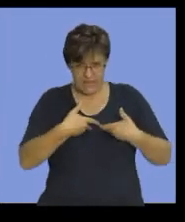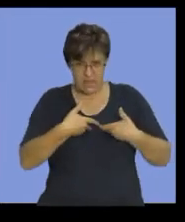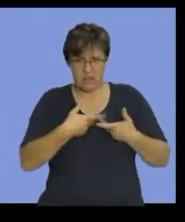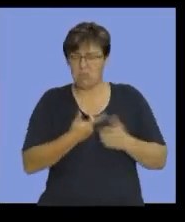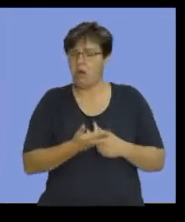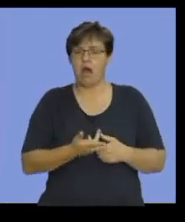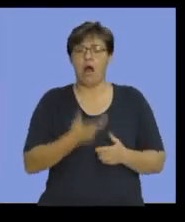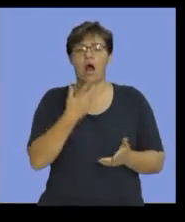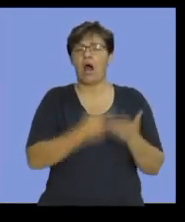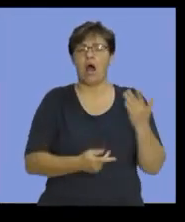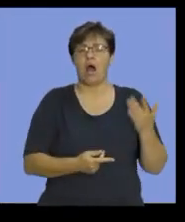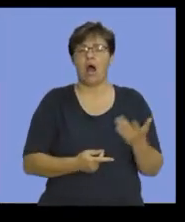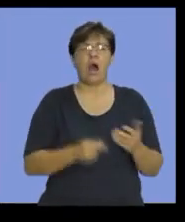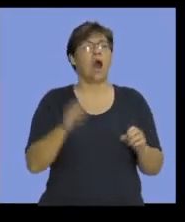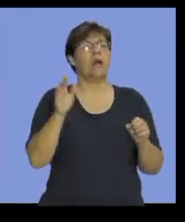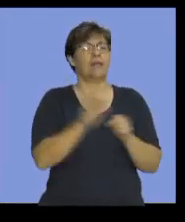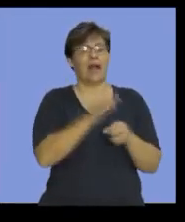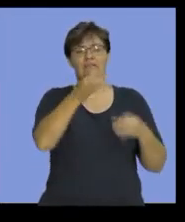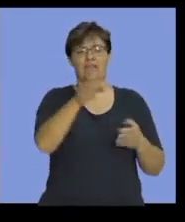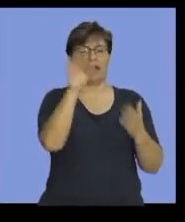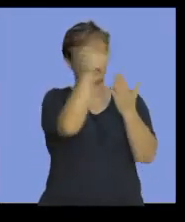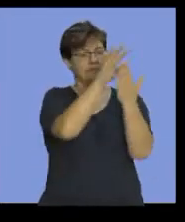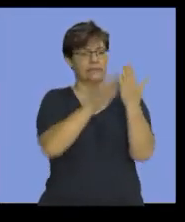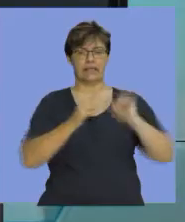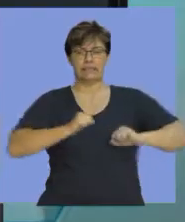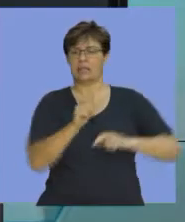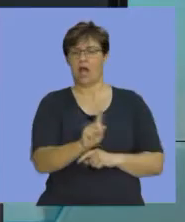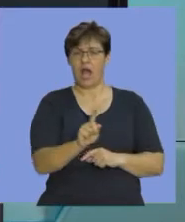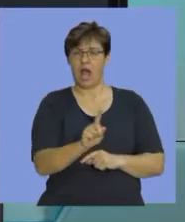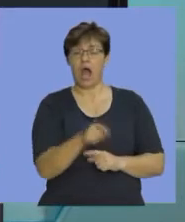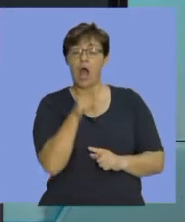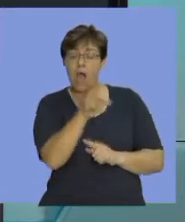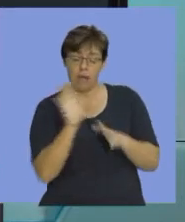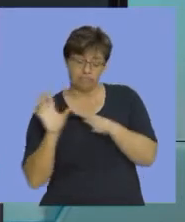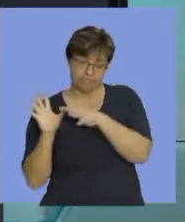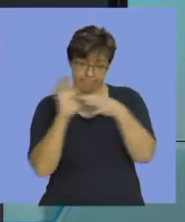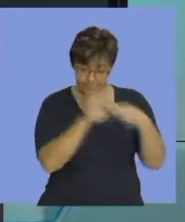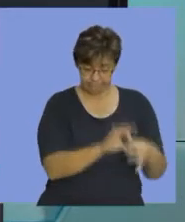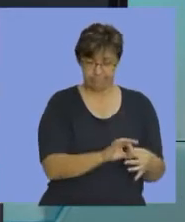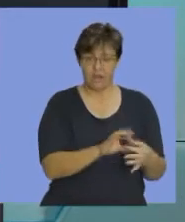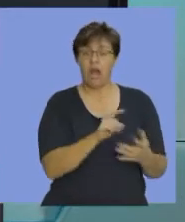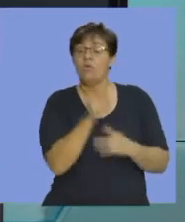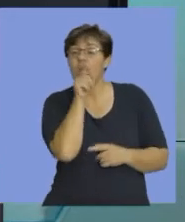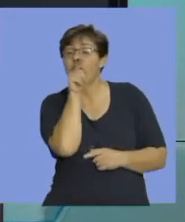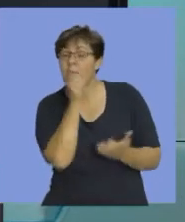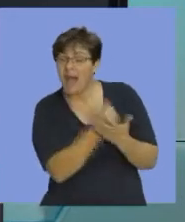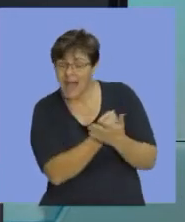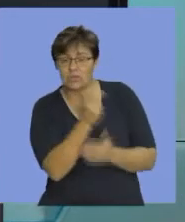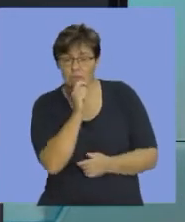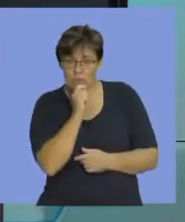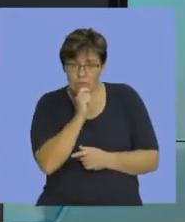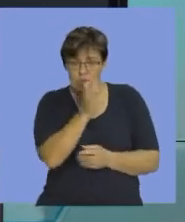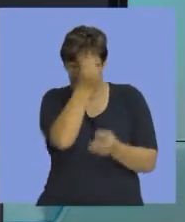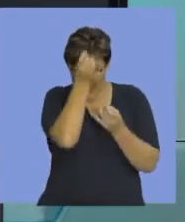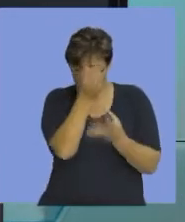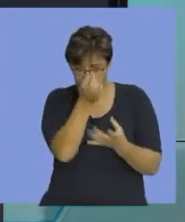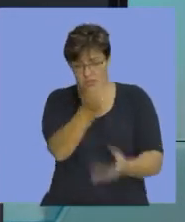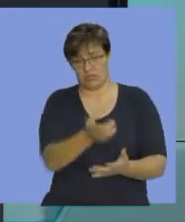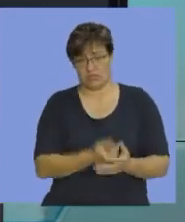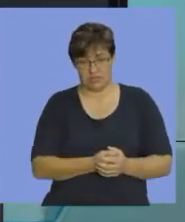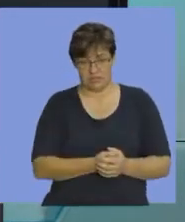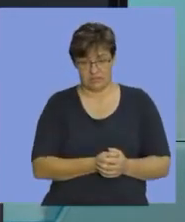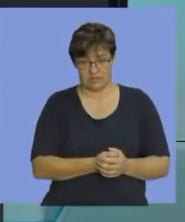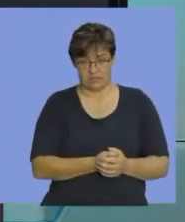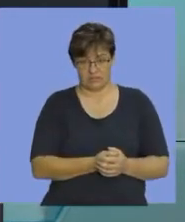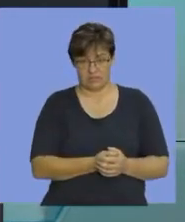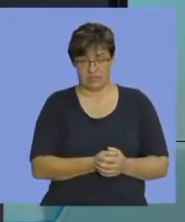not there to fill the paper or fill the spaces, but it is relevant, and you are expected to use that information.